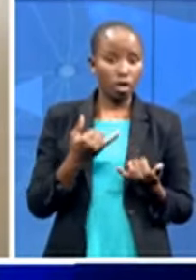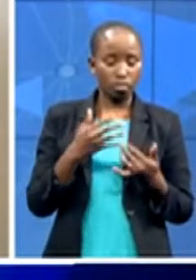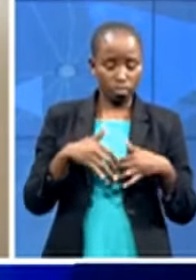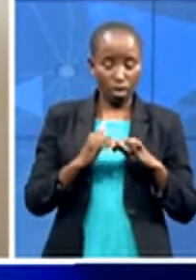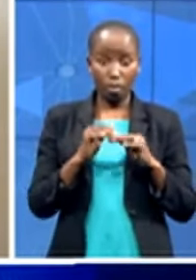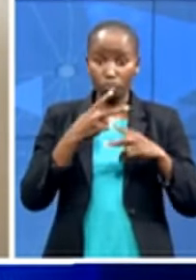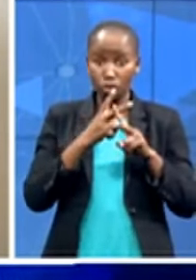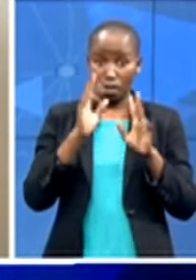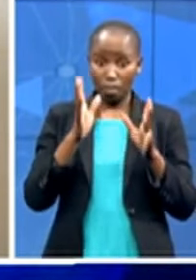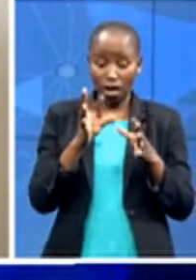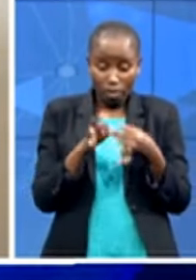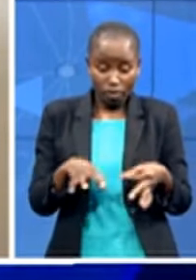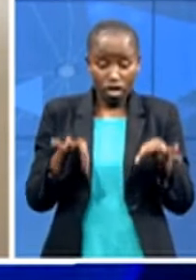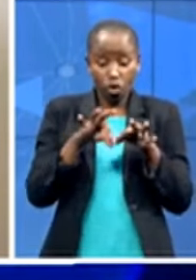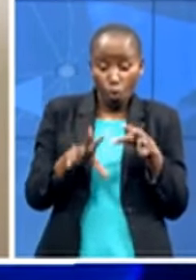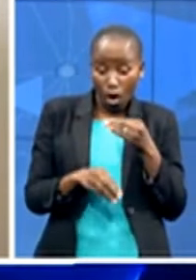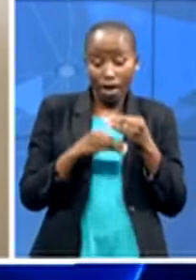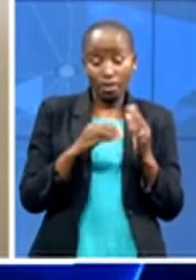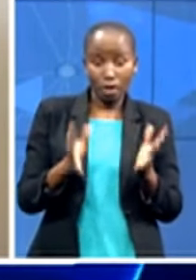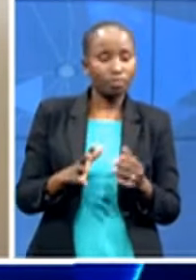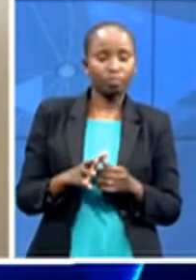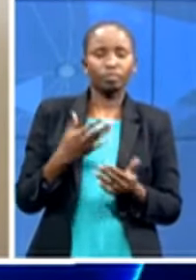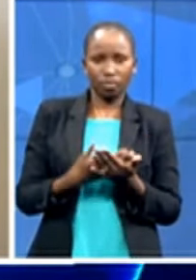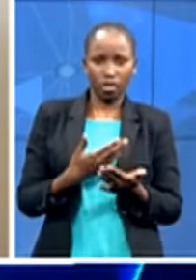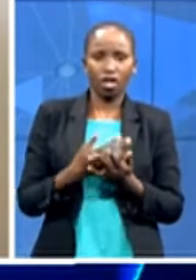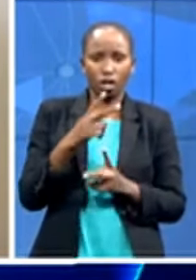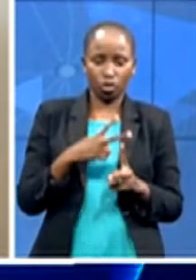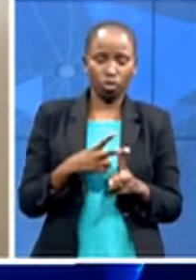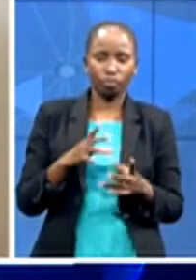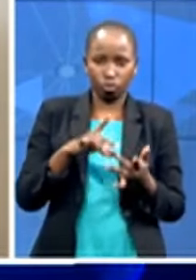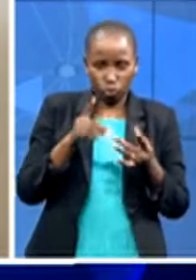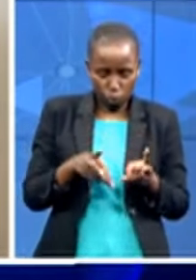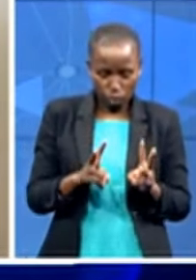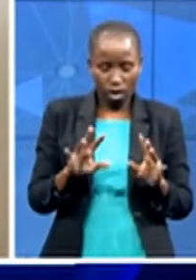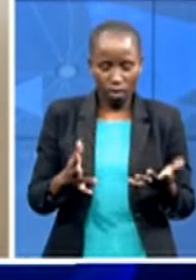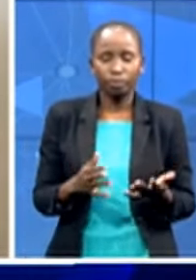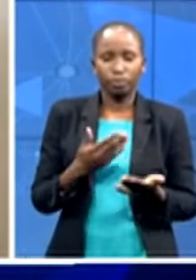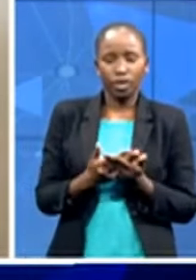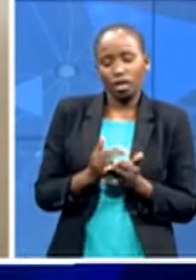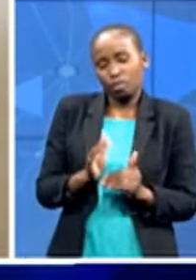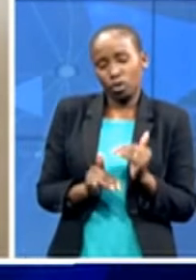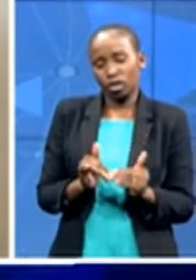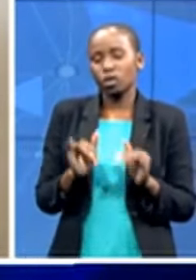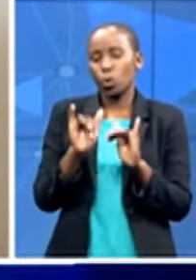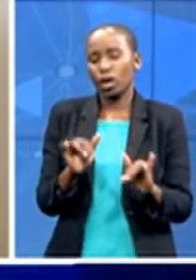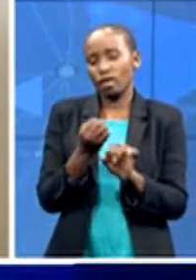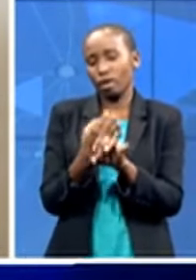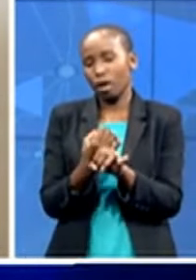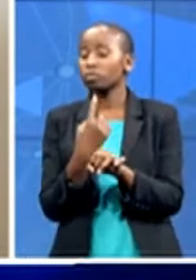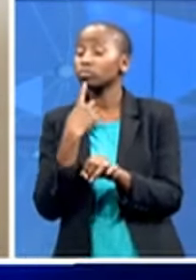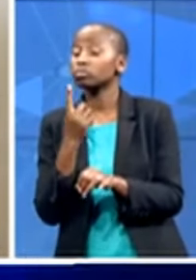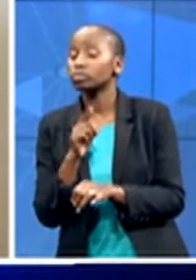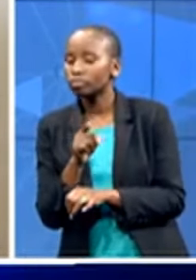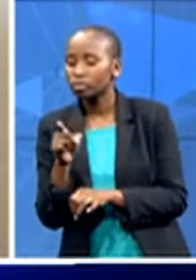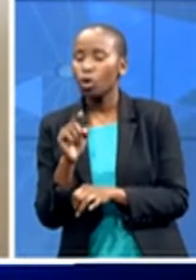um you know taken the route of let's let's let this process give us feedback so that when we do produce further products it's products that actually add